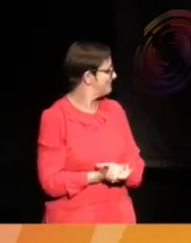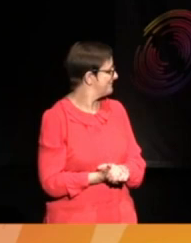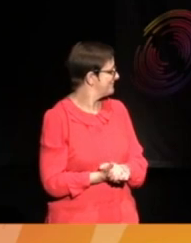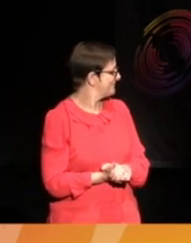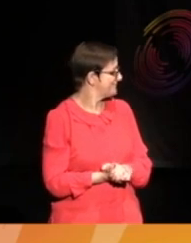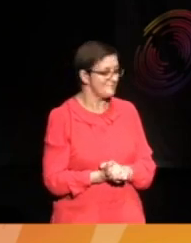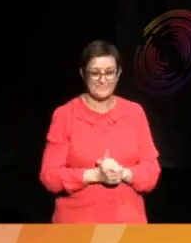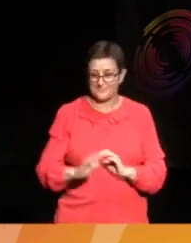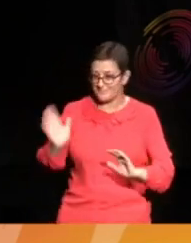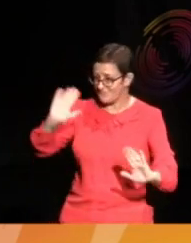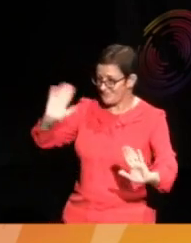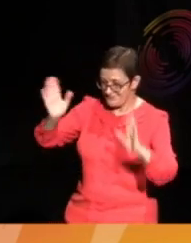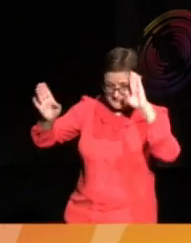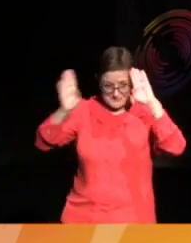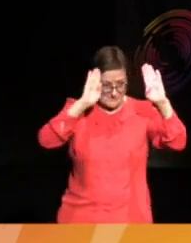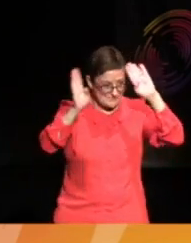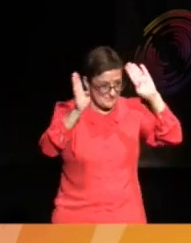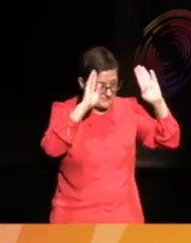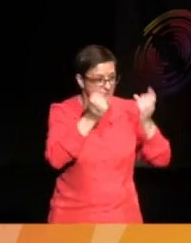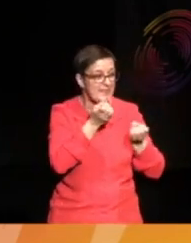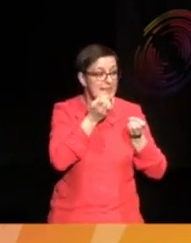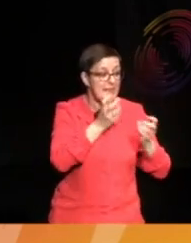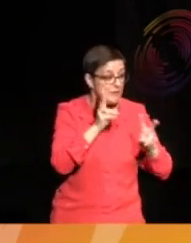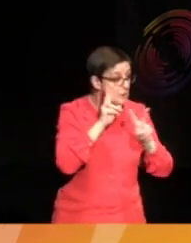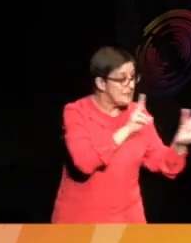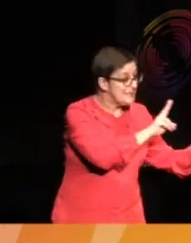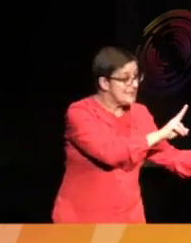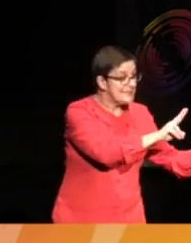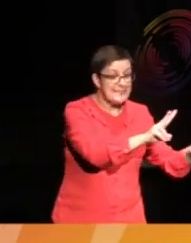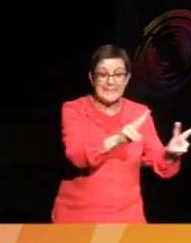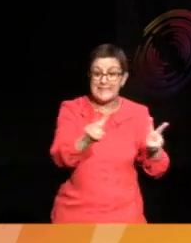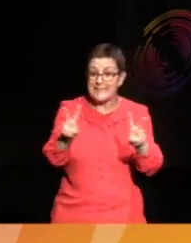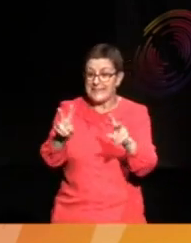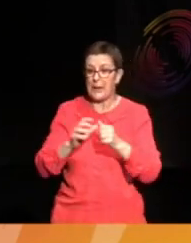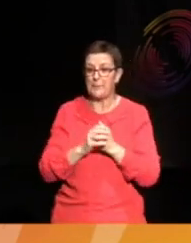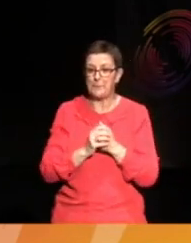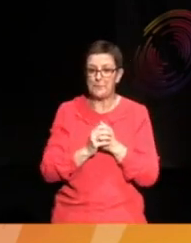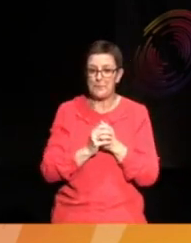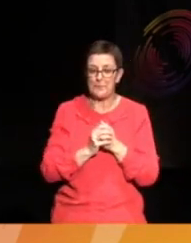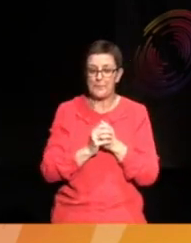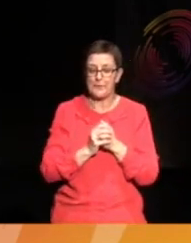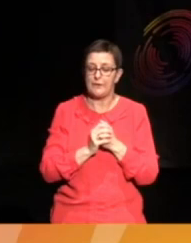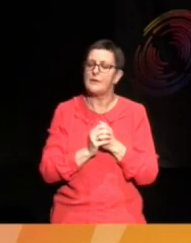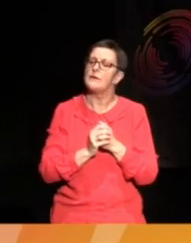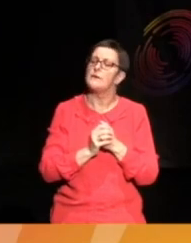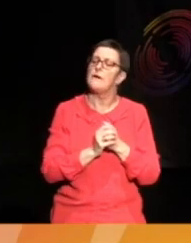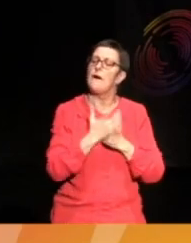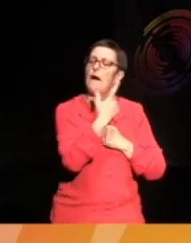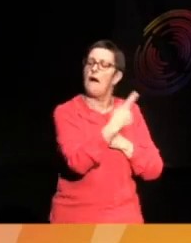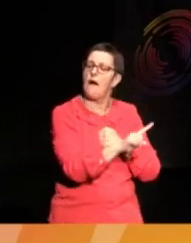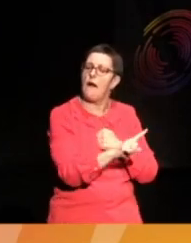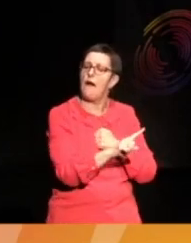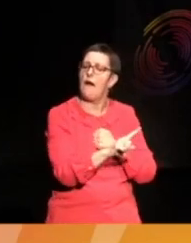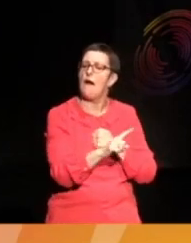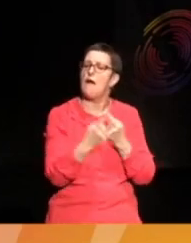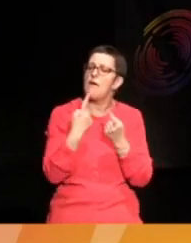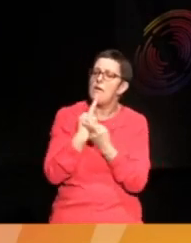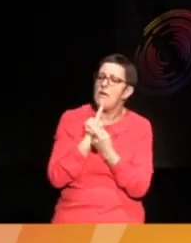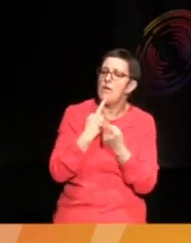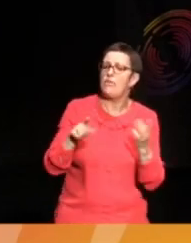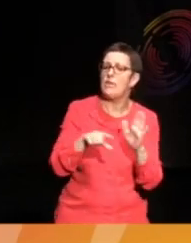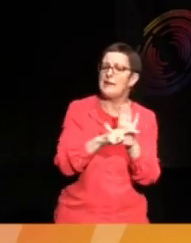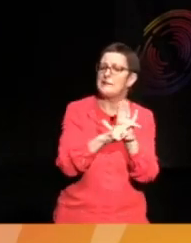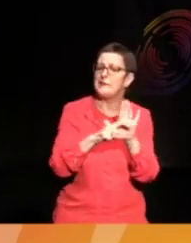Hello, everyone. Lovely to see you all here. So I was asked to respond to one of the declarations, one of the